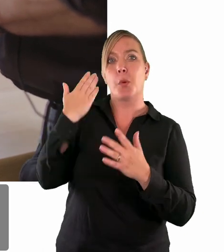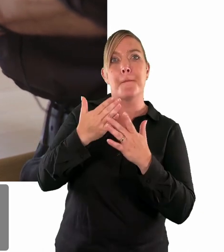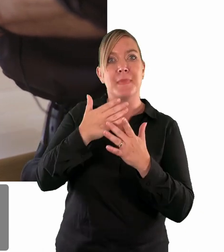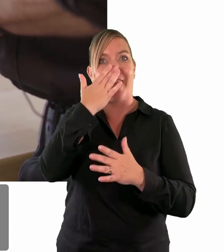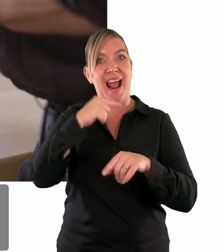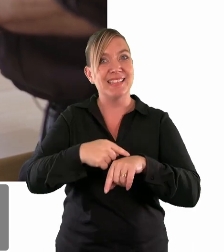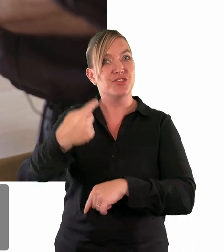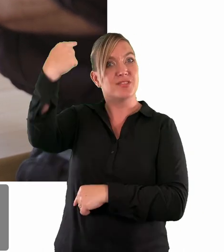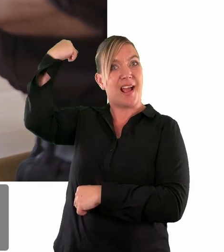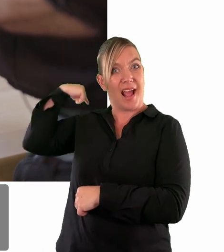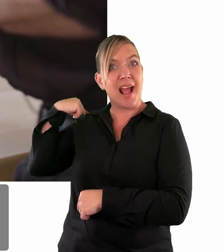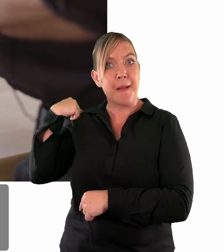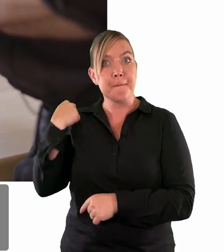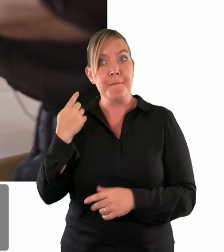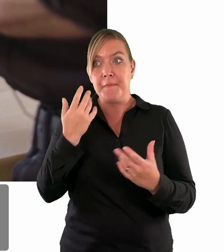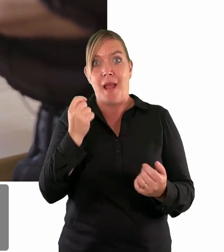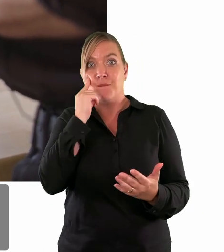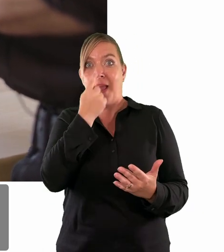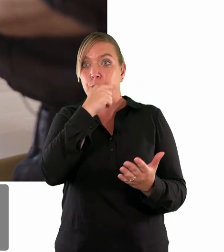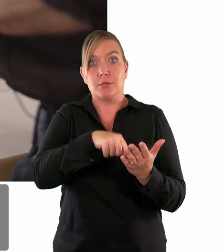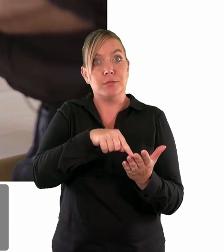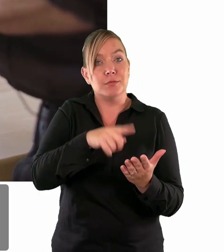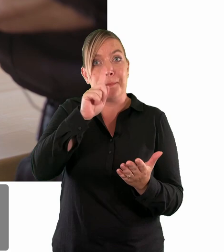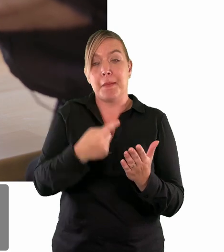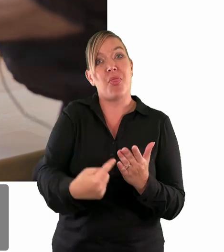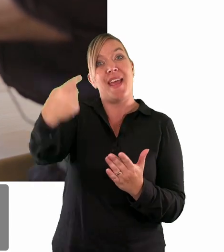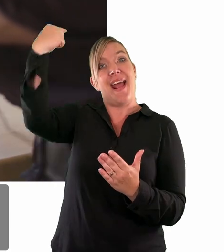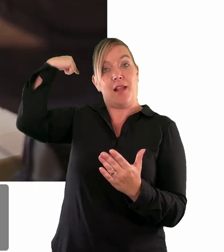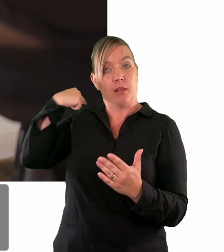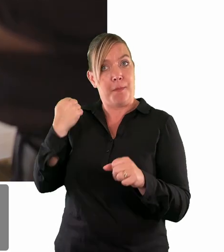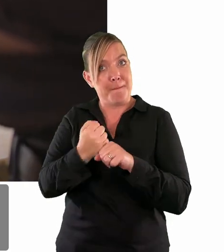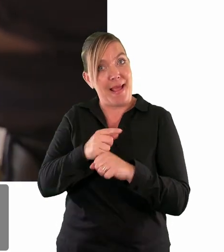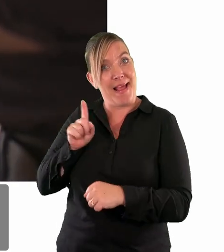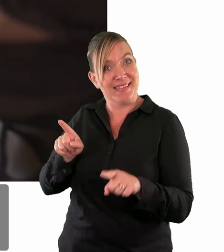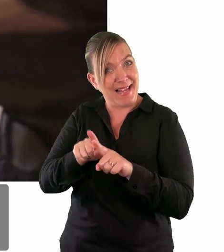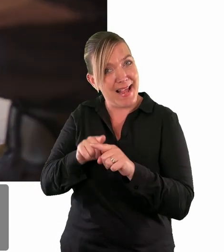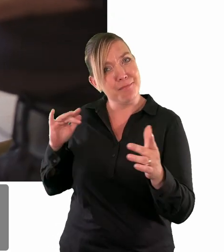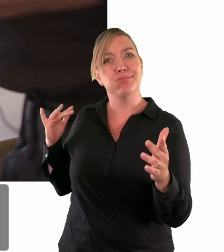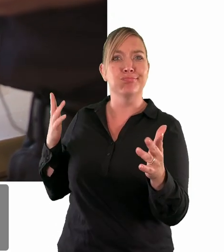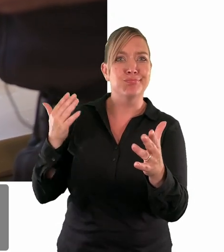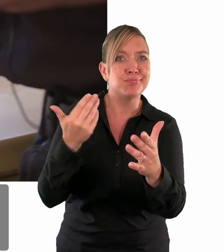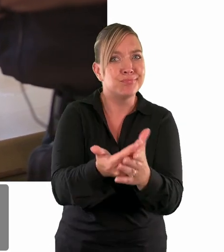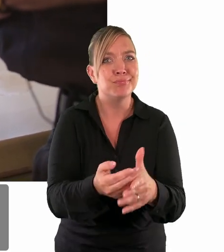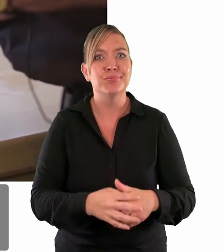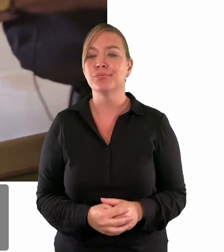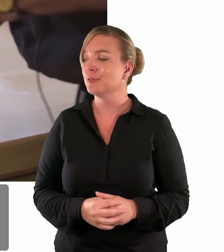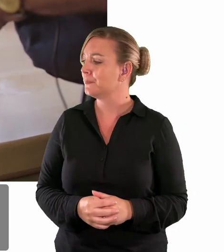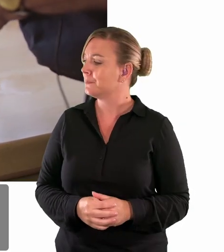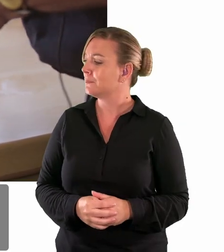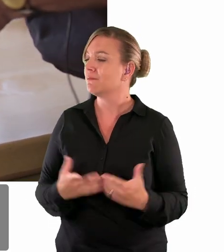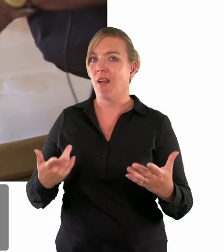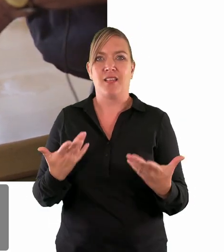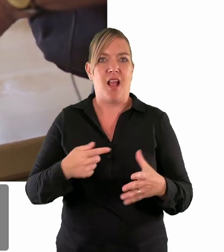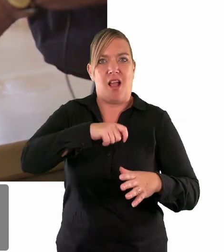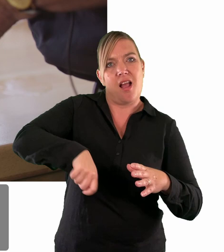evidence of people doing this since those times. There we go. So we're getting all of